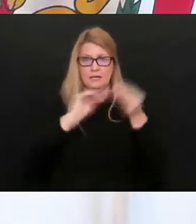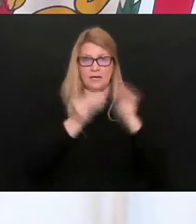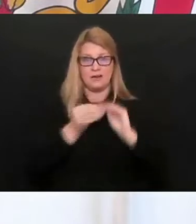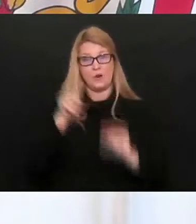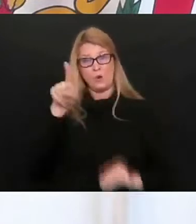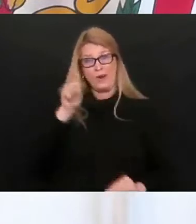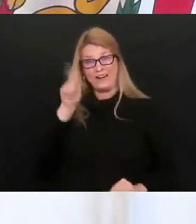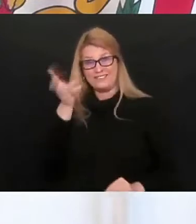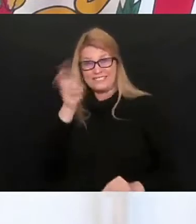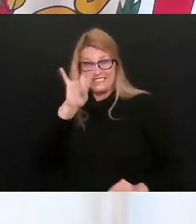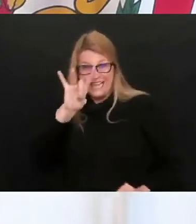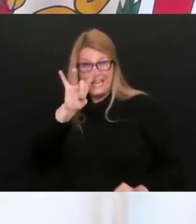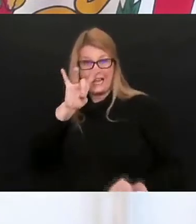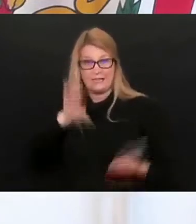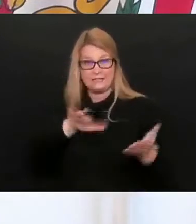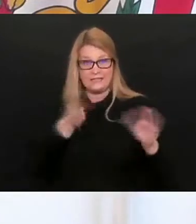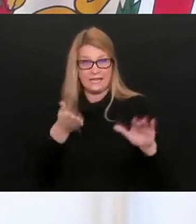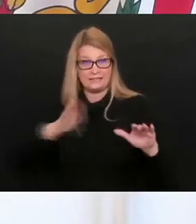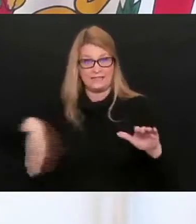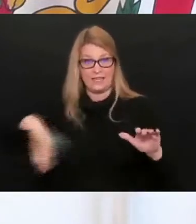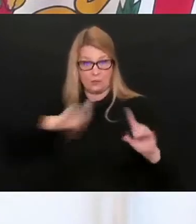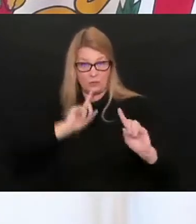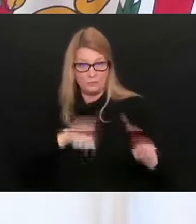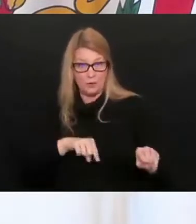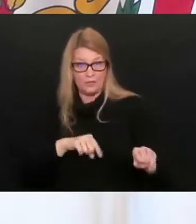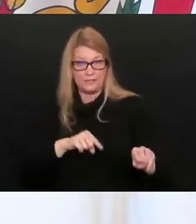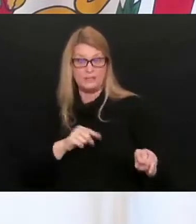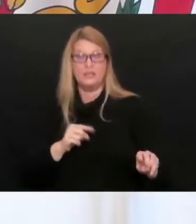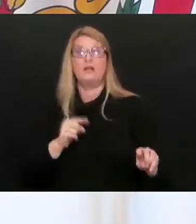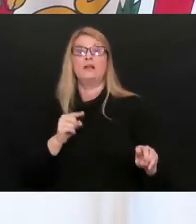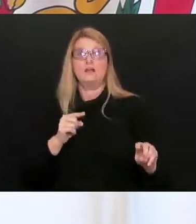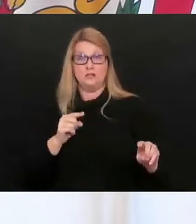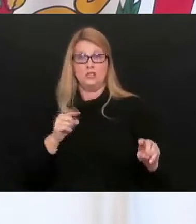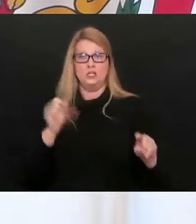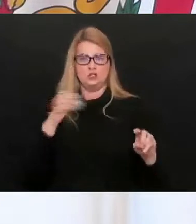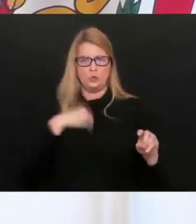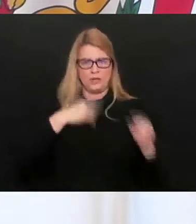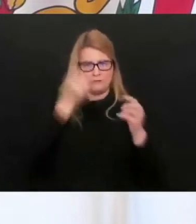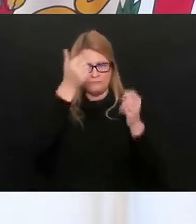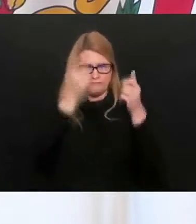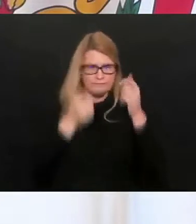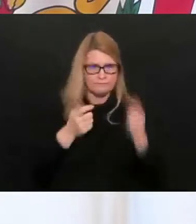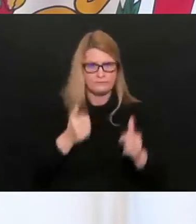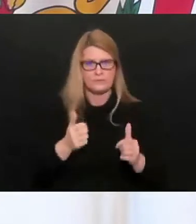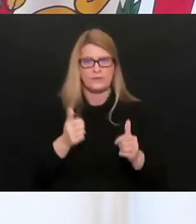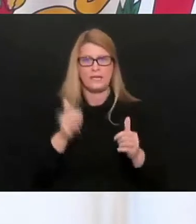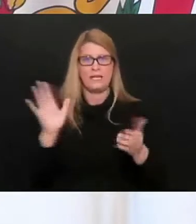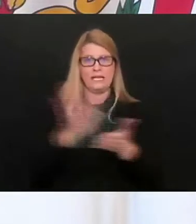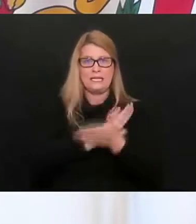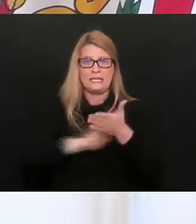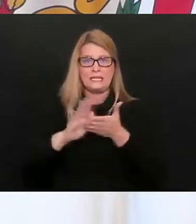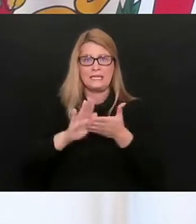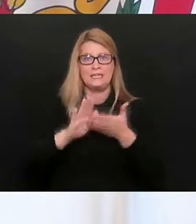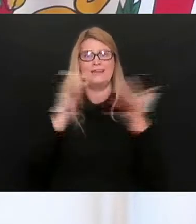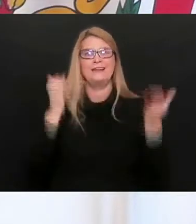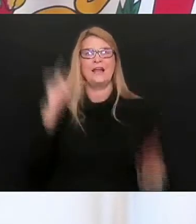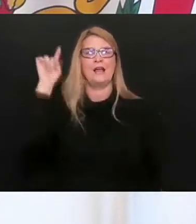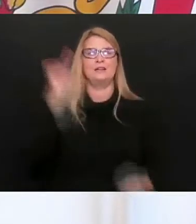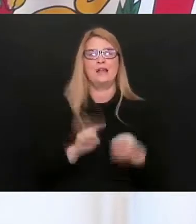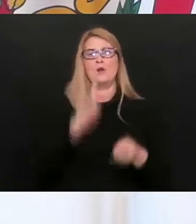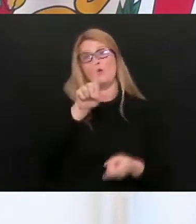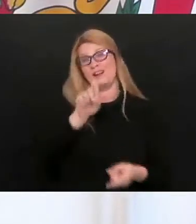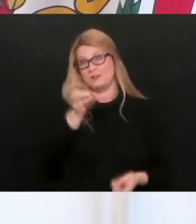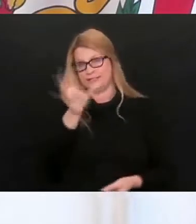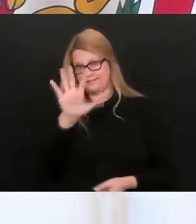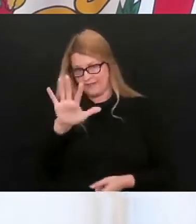deaths that were unreported, and we have scrubbed those numbers, and now we've revised that down to 165